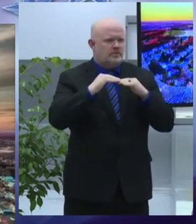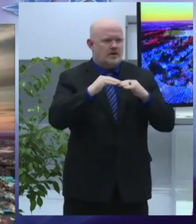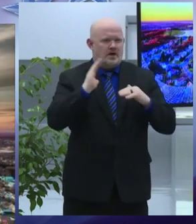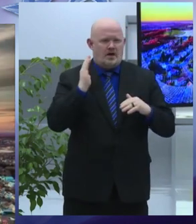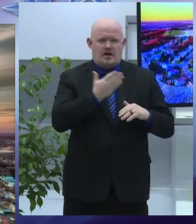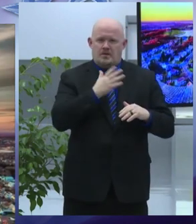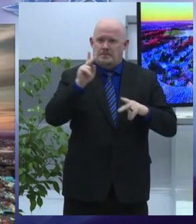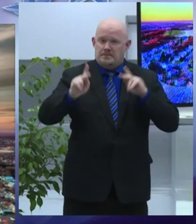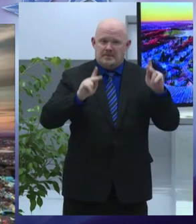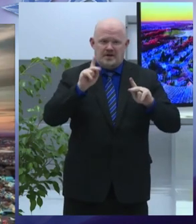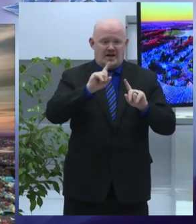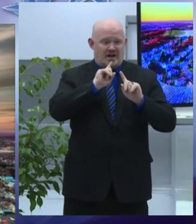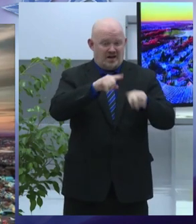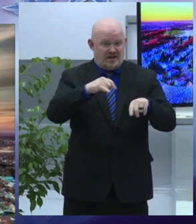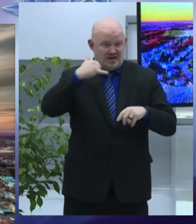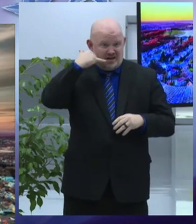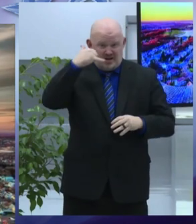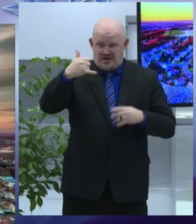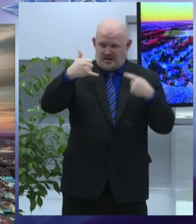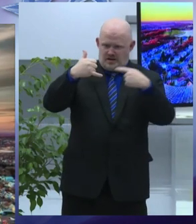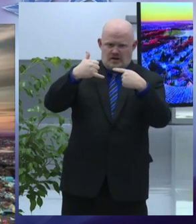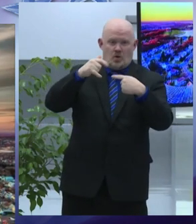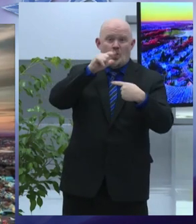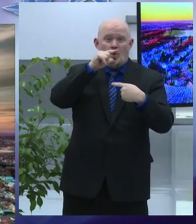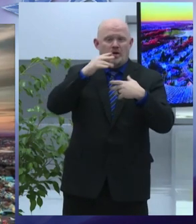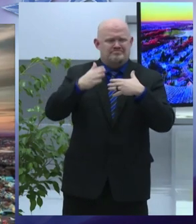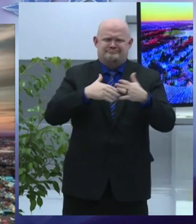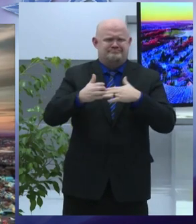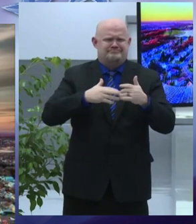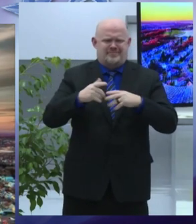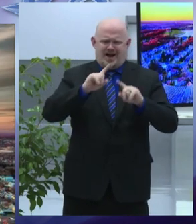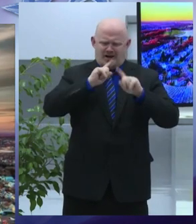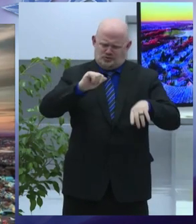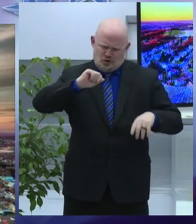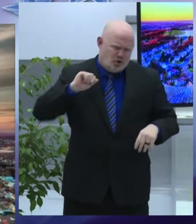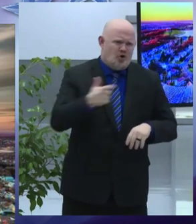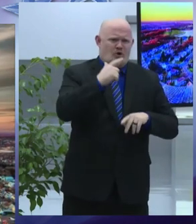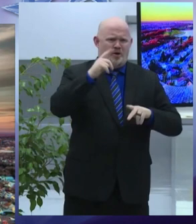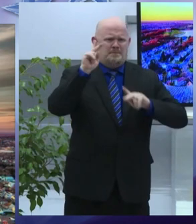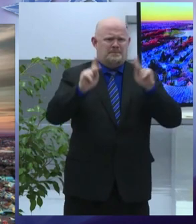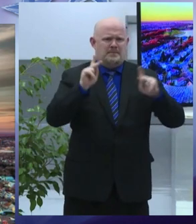of our Nottingham student let's give it up for all of our Syracuse City School District students that were here tonight